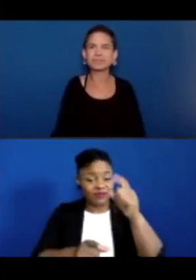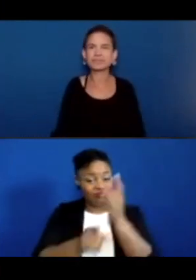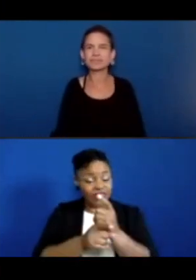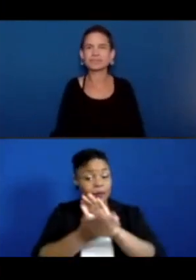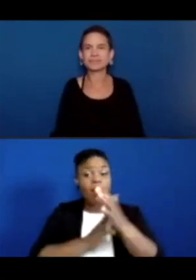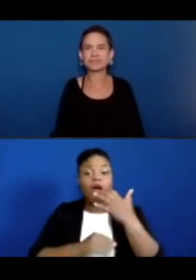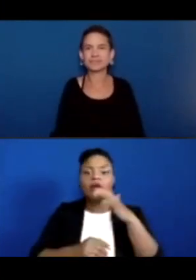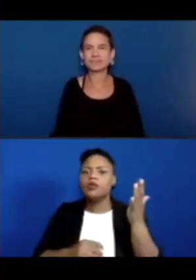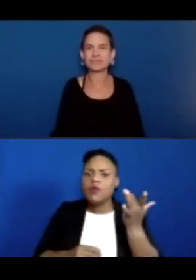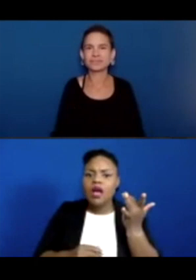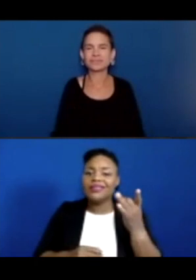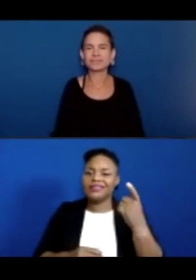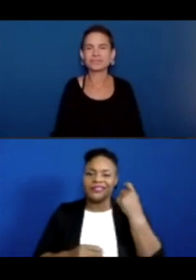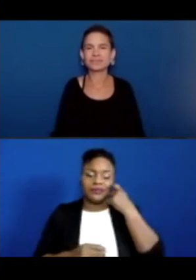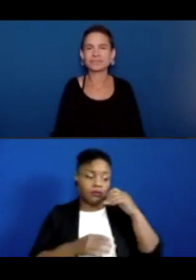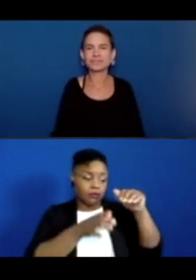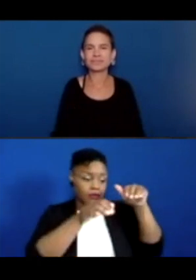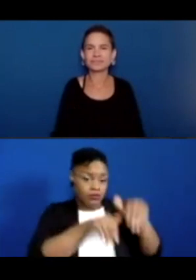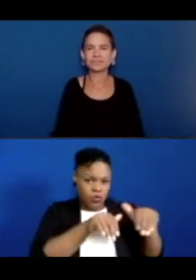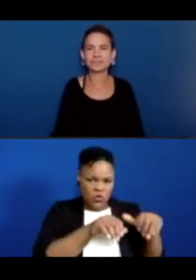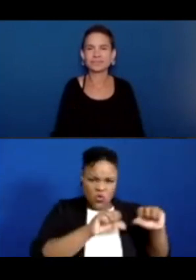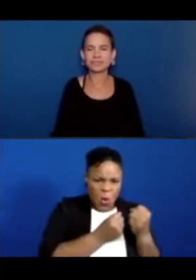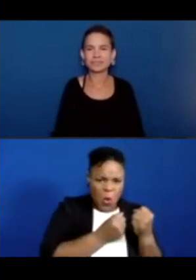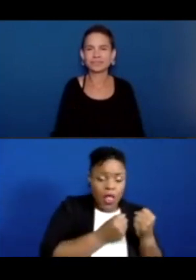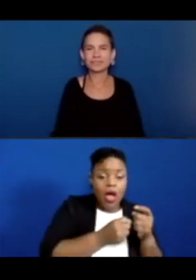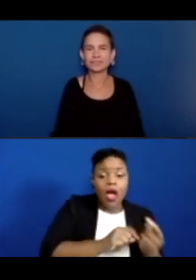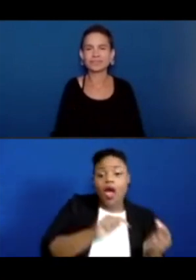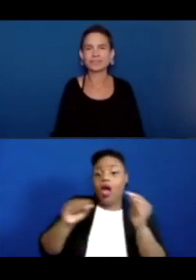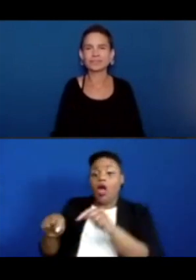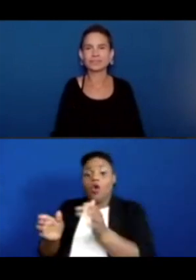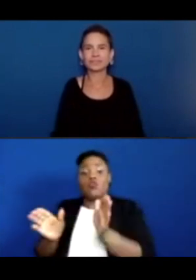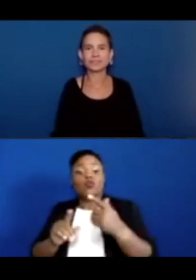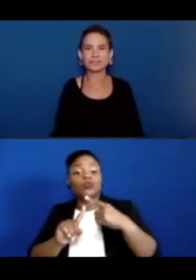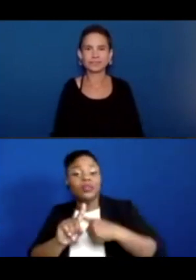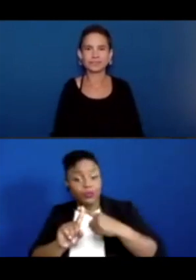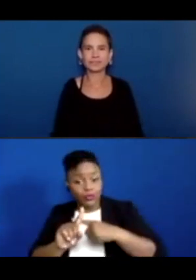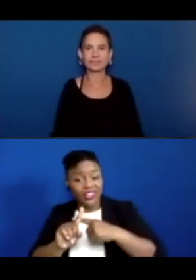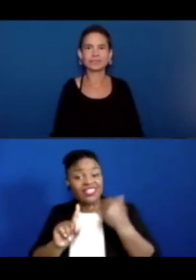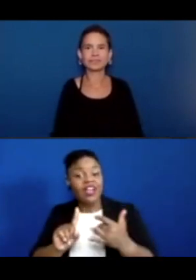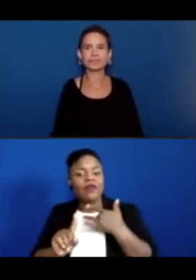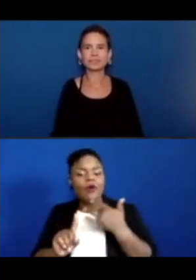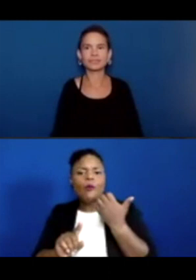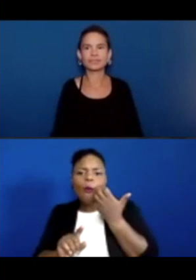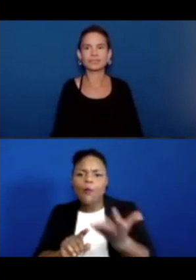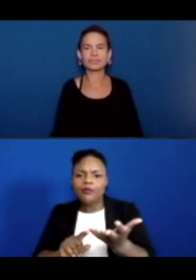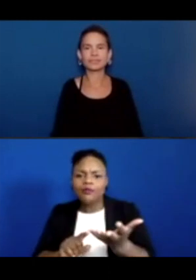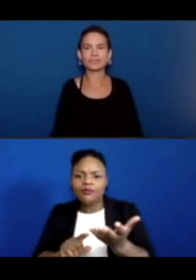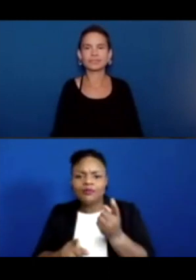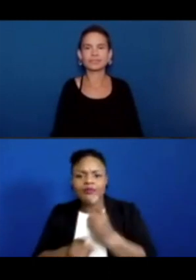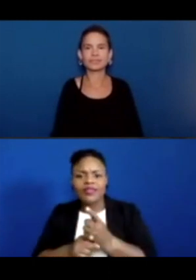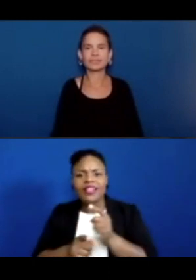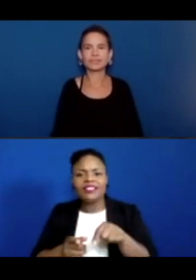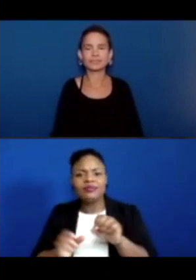Because you felt the cold, cold, cold, and then you went to the room temperature, and now the room temperature feels warm. That was the whole point of this